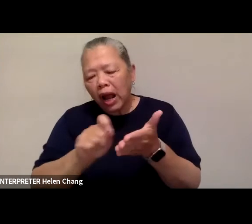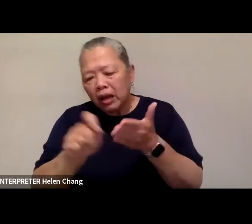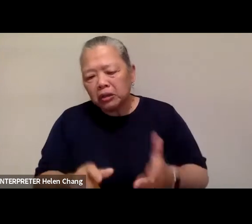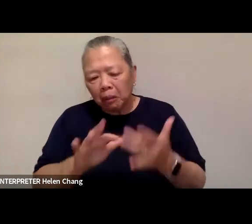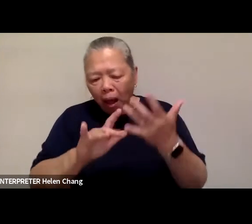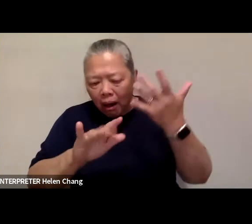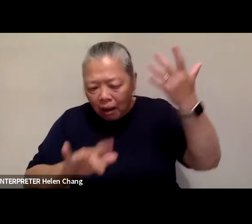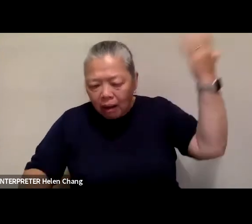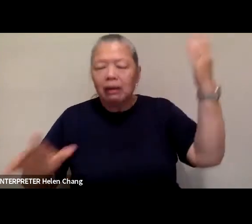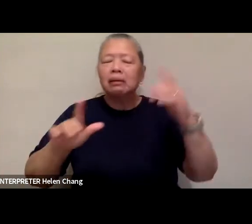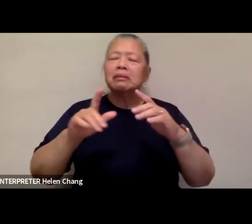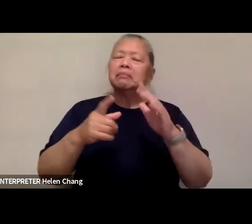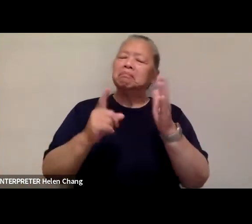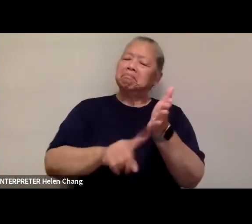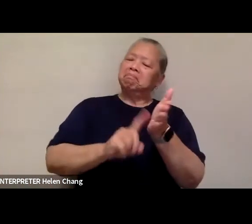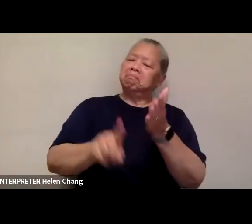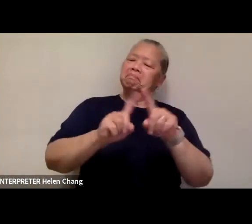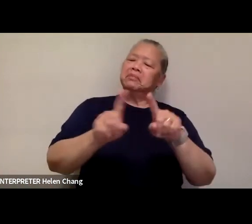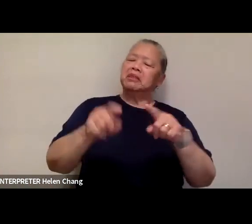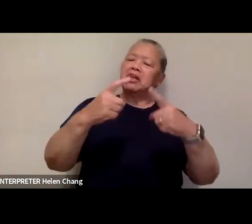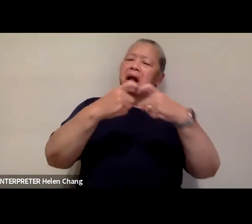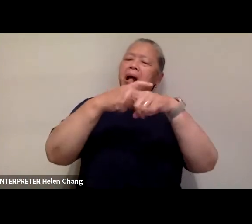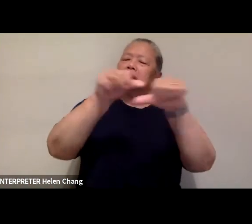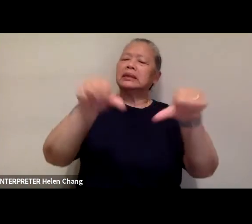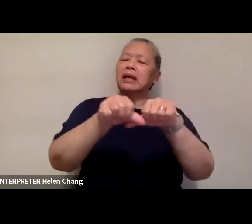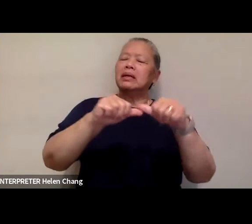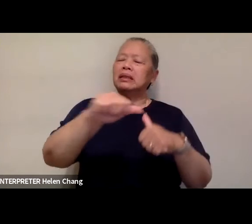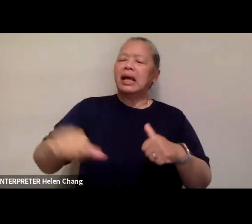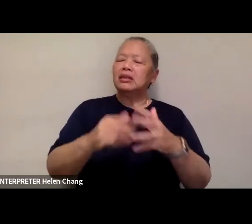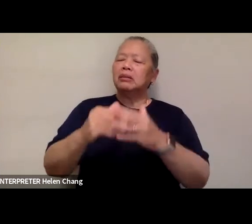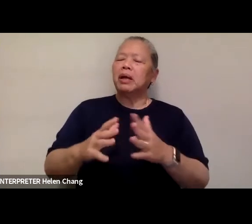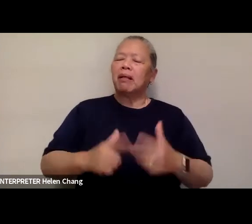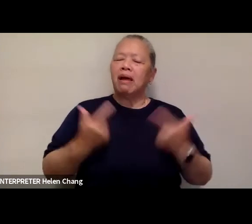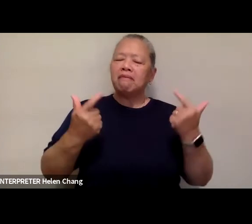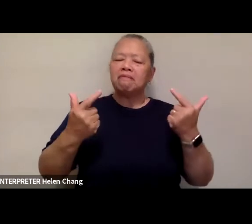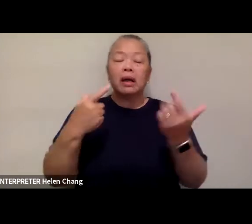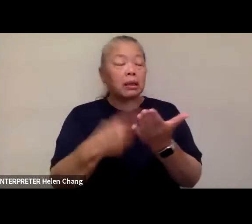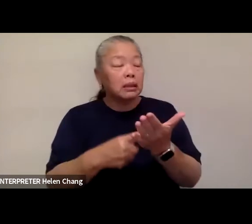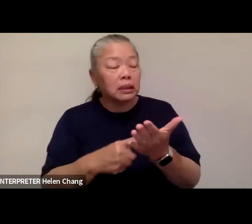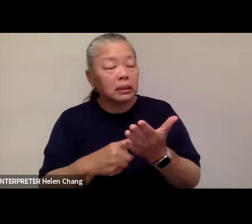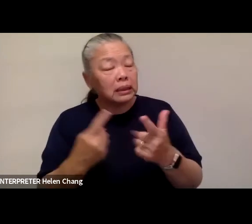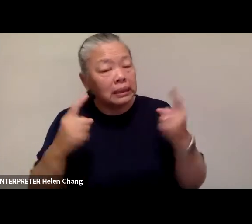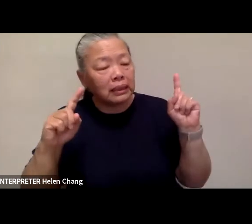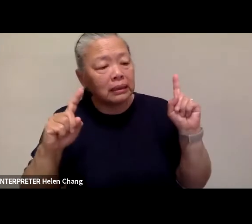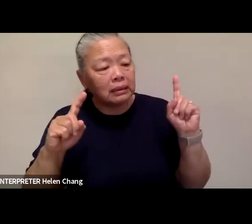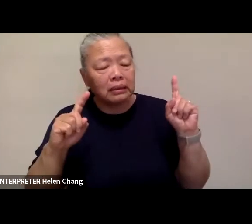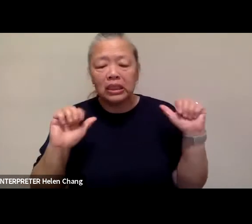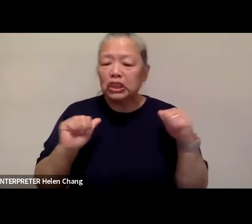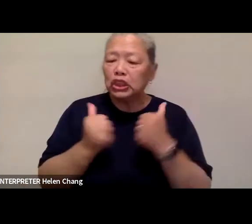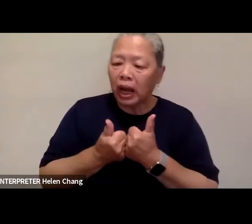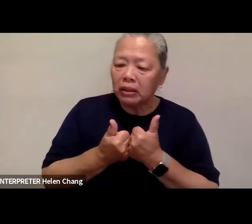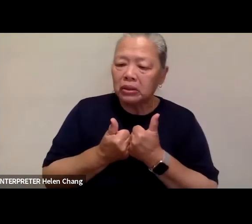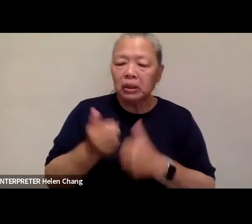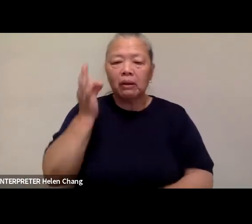complex spectrum of Asian American life. They'll discuss the successes and the challenges and future of Asian food in the